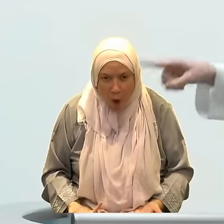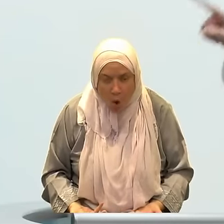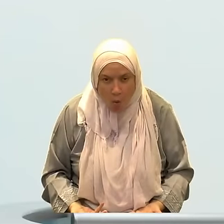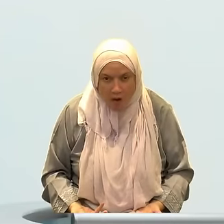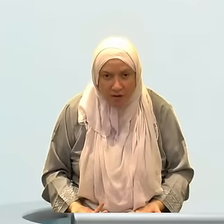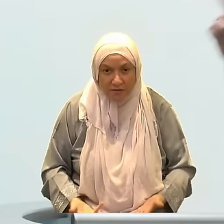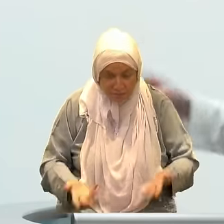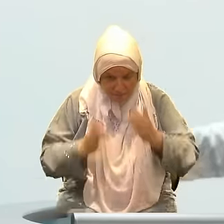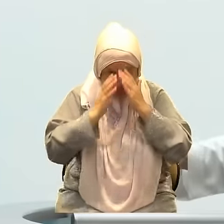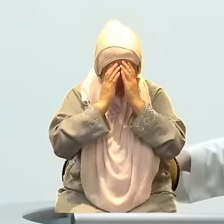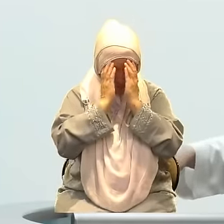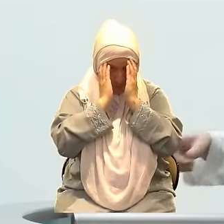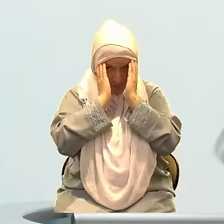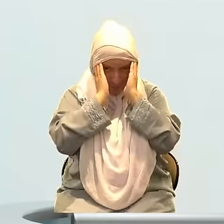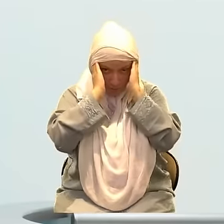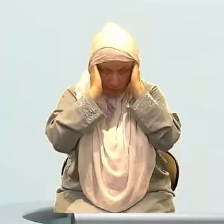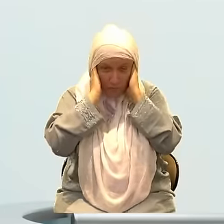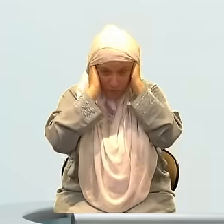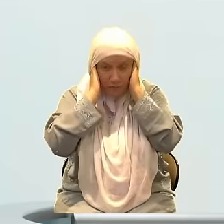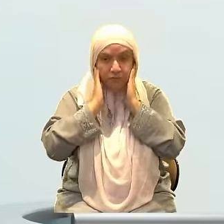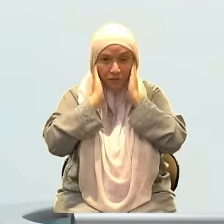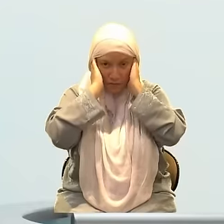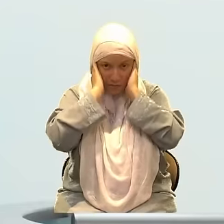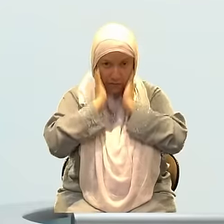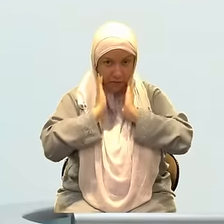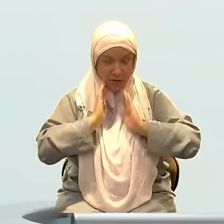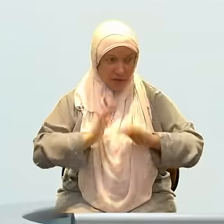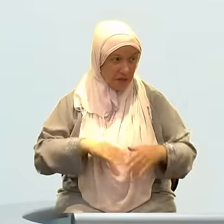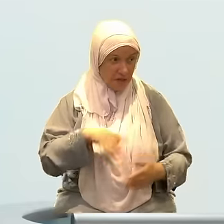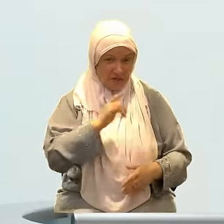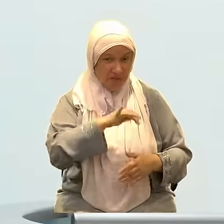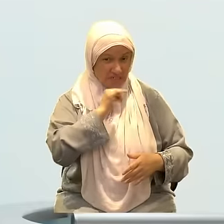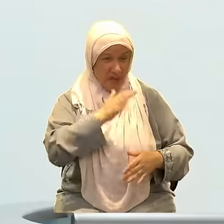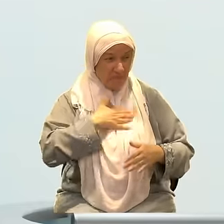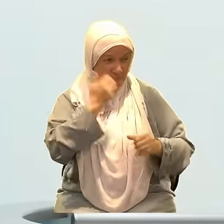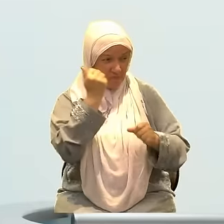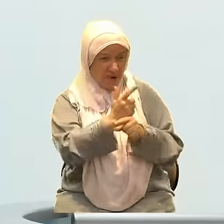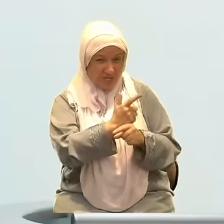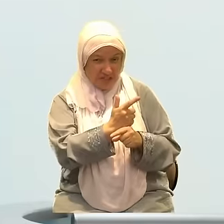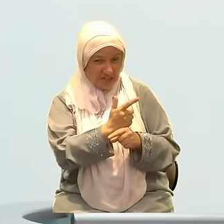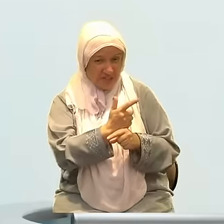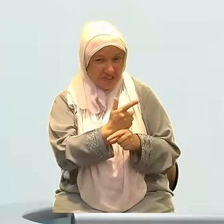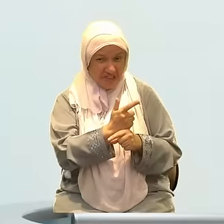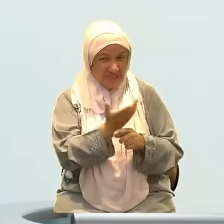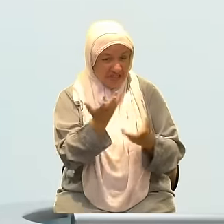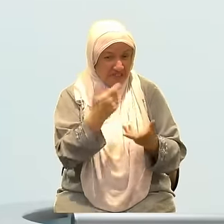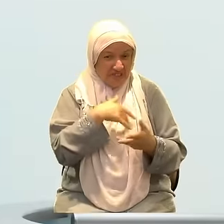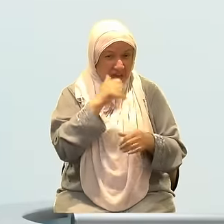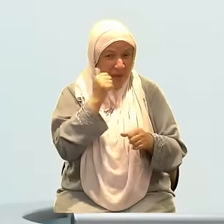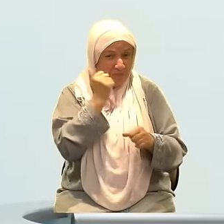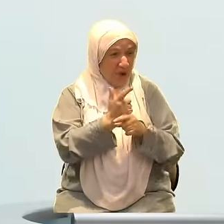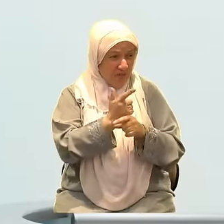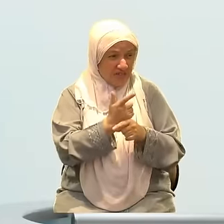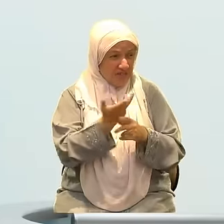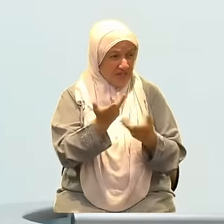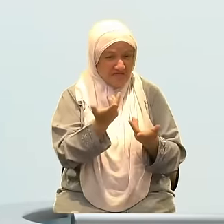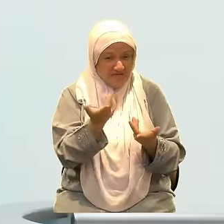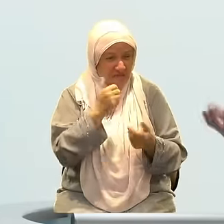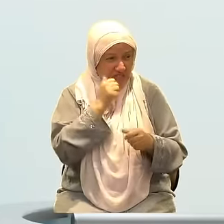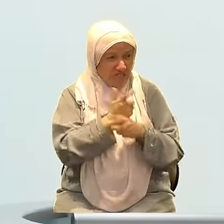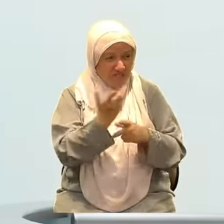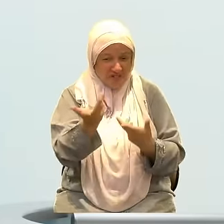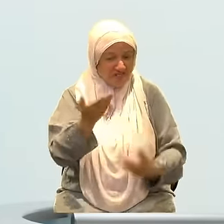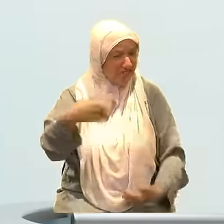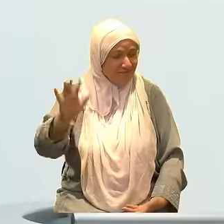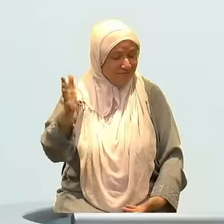not my brother. That's not my sister. That's not my tribe. I can still just be a regular Meccan and go to the store and purchase